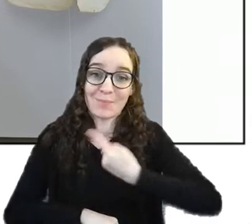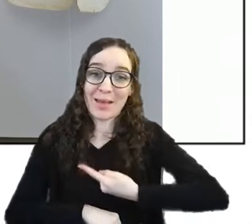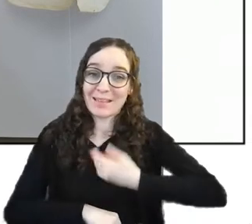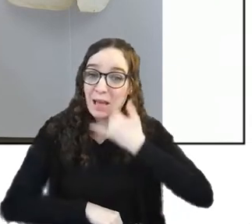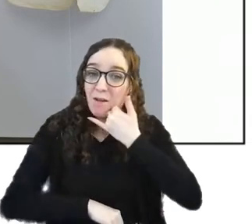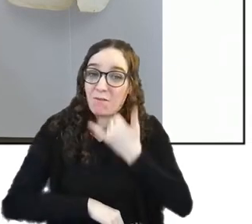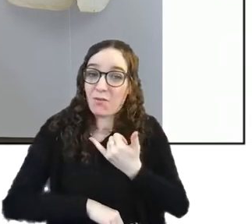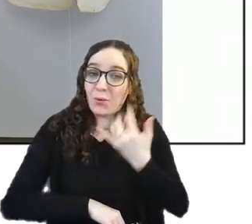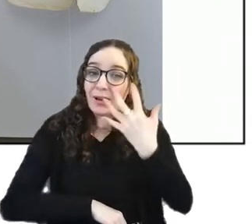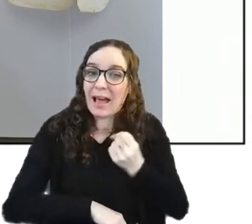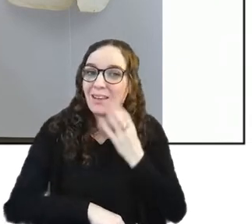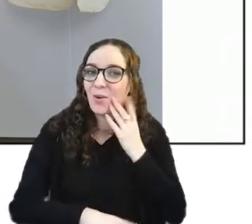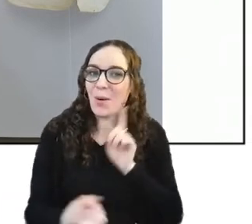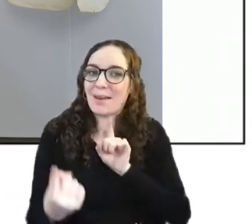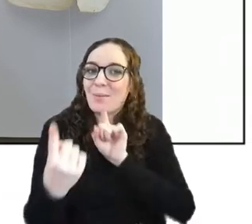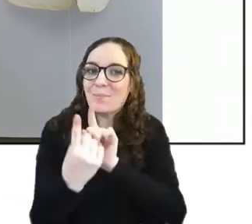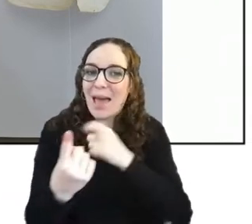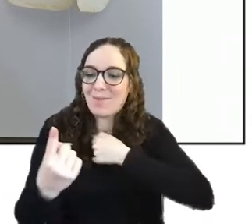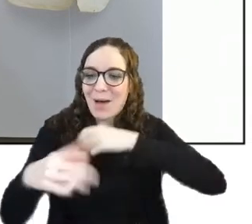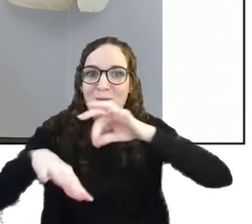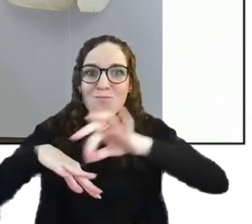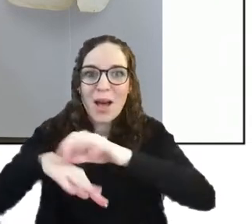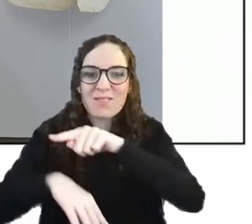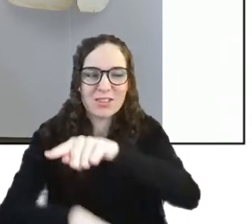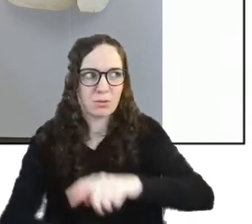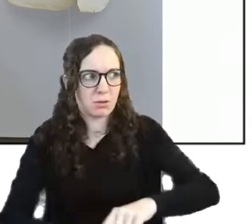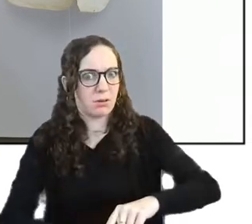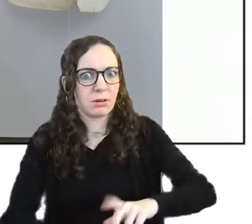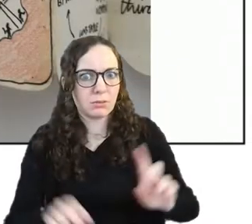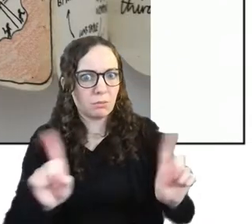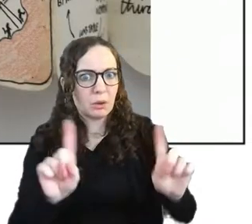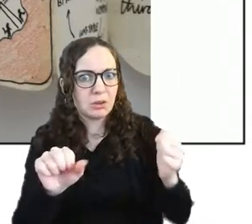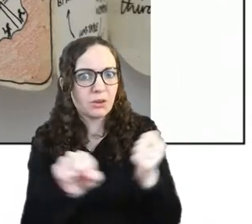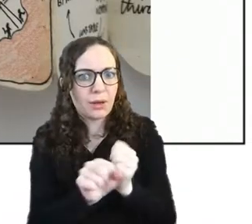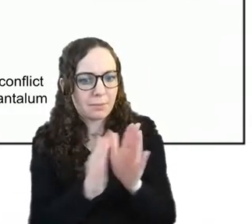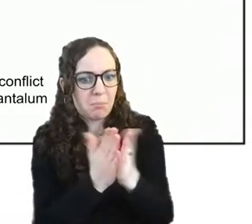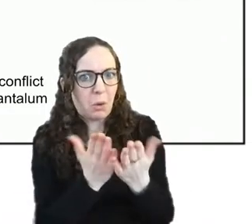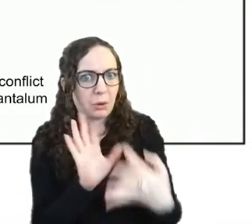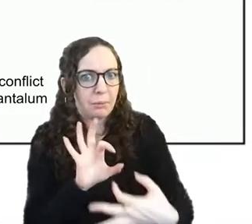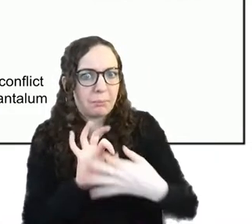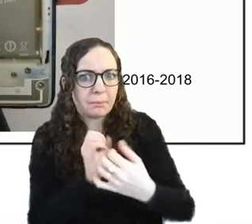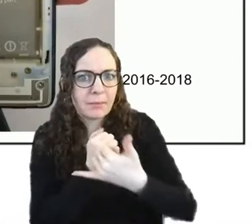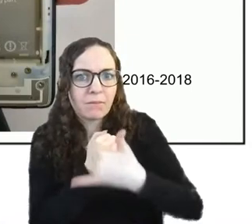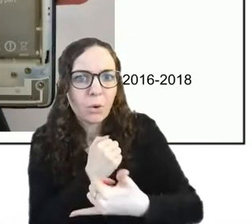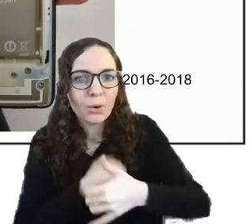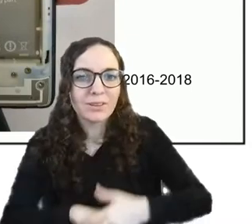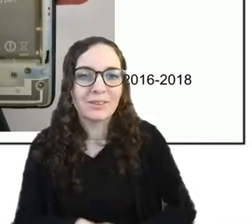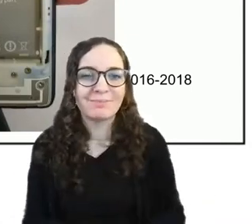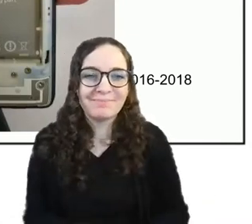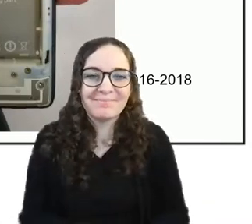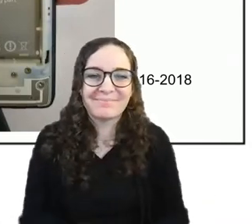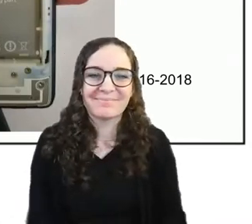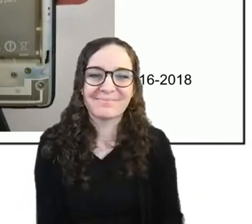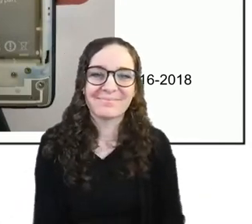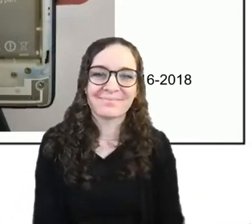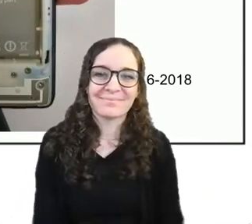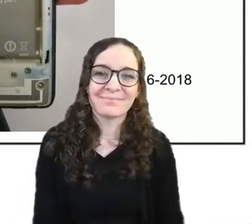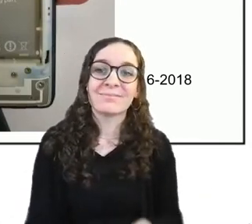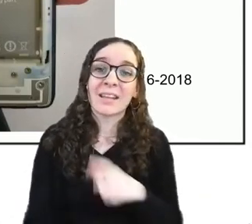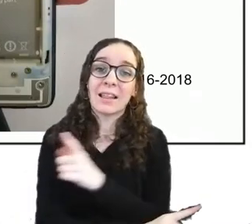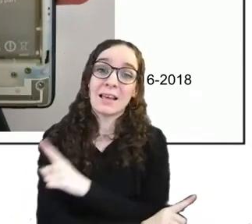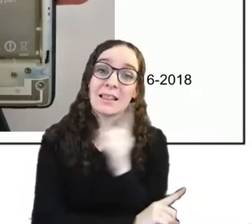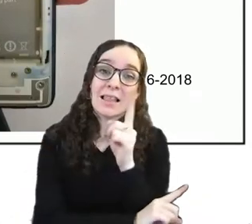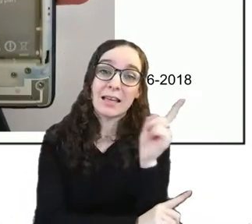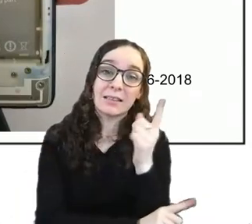what are you doing with like a book attached to your phone um and then later on i could